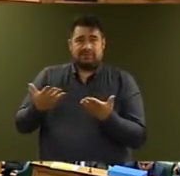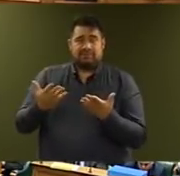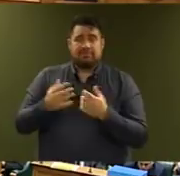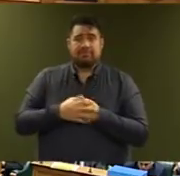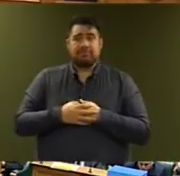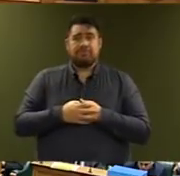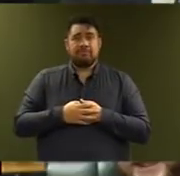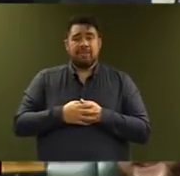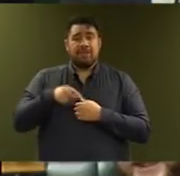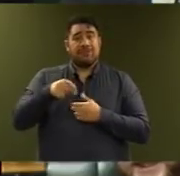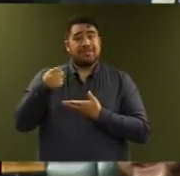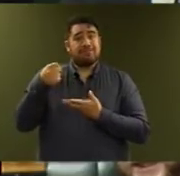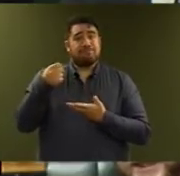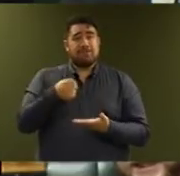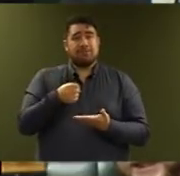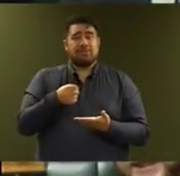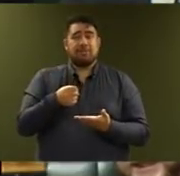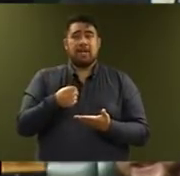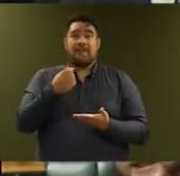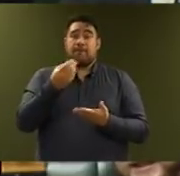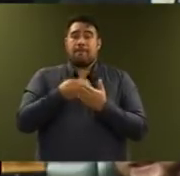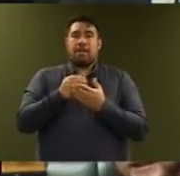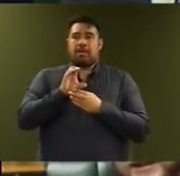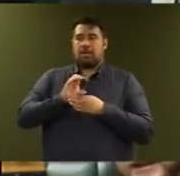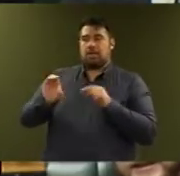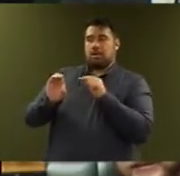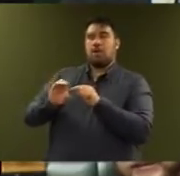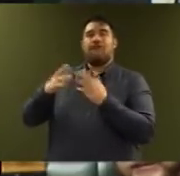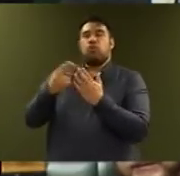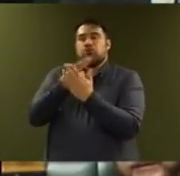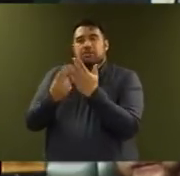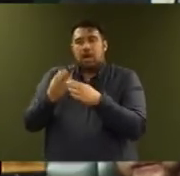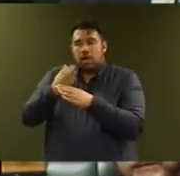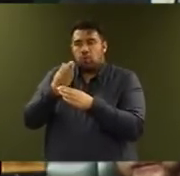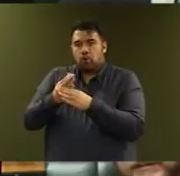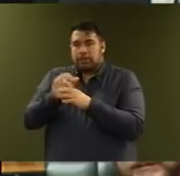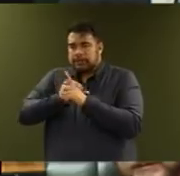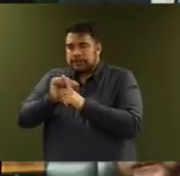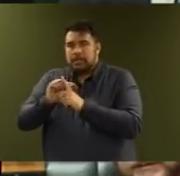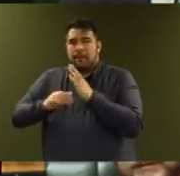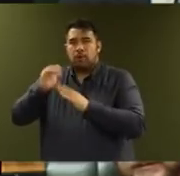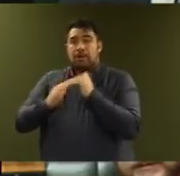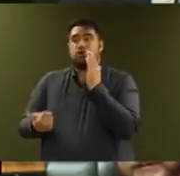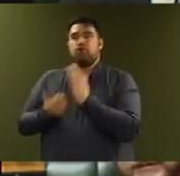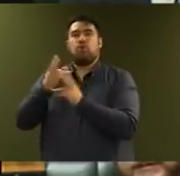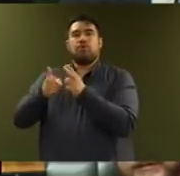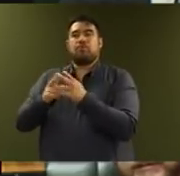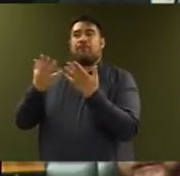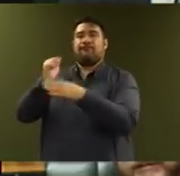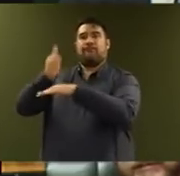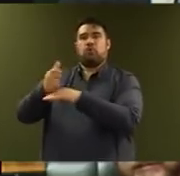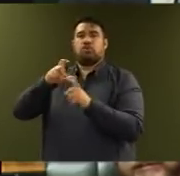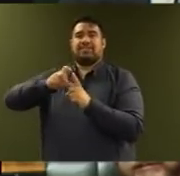This budget also sets aside funding for the design work for a brand new hospital in Dunedin. Today,